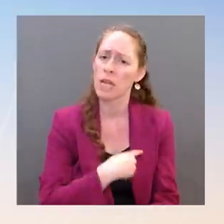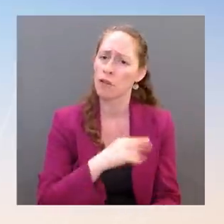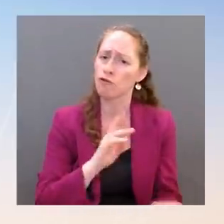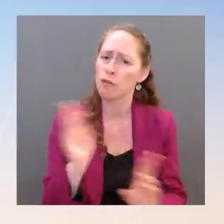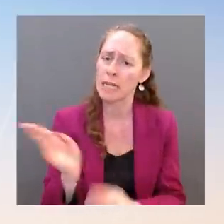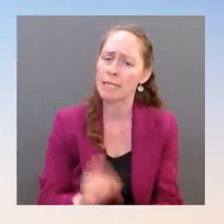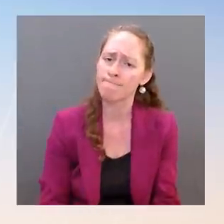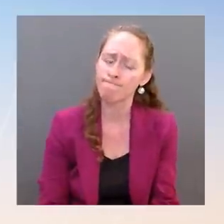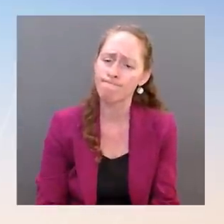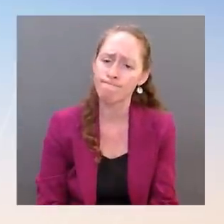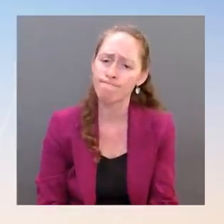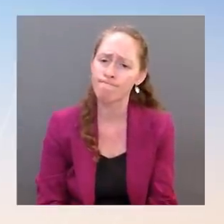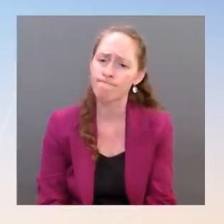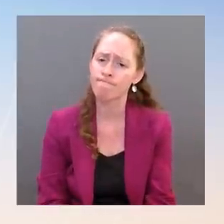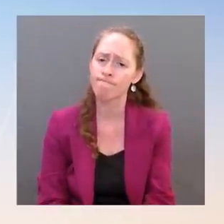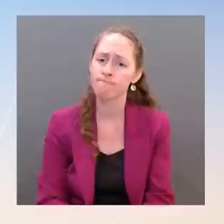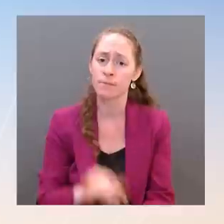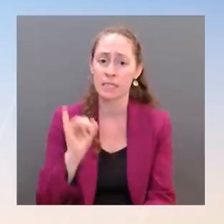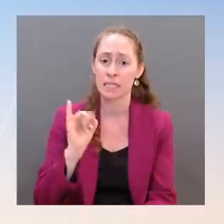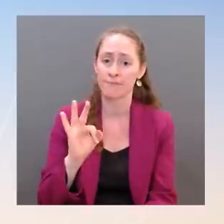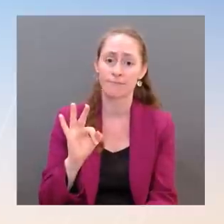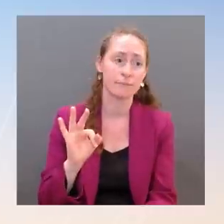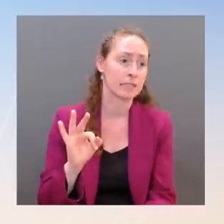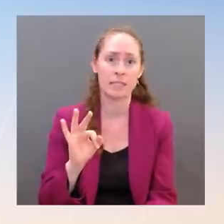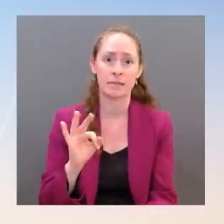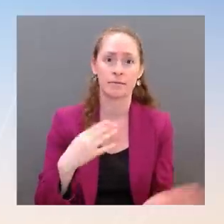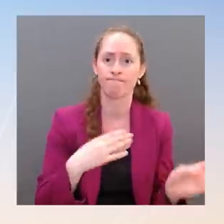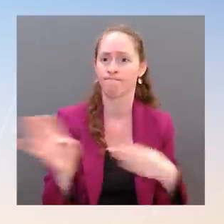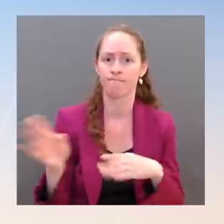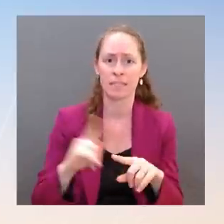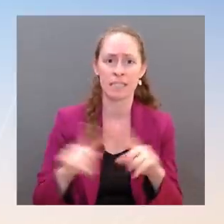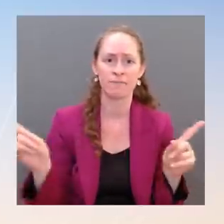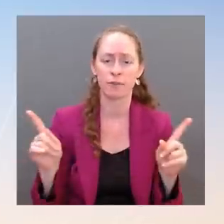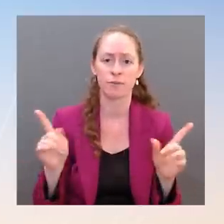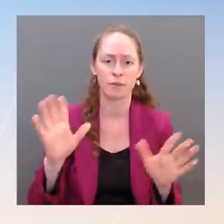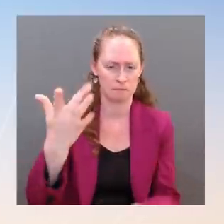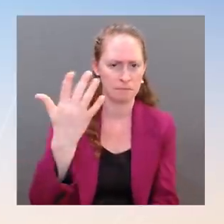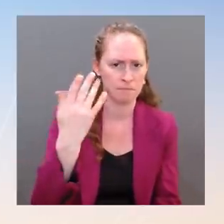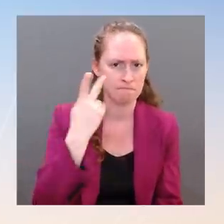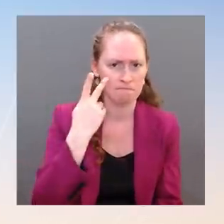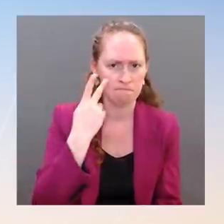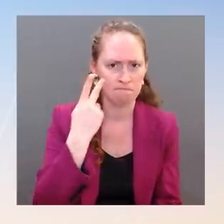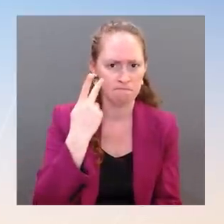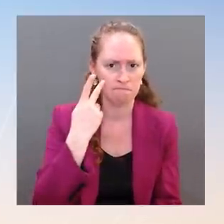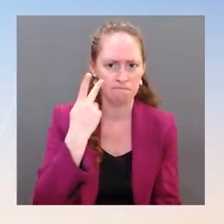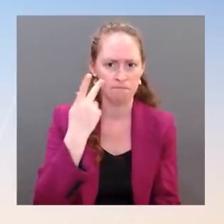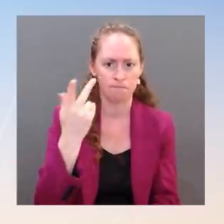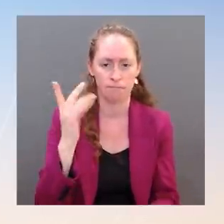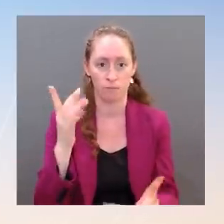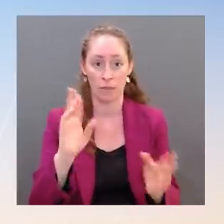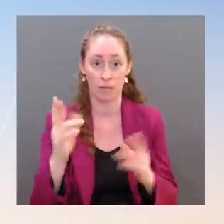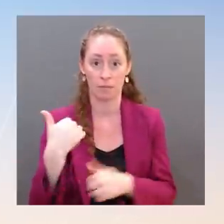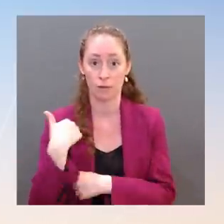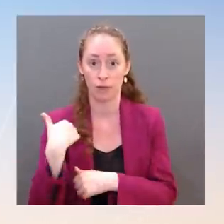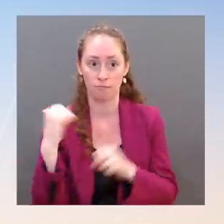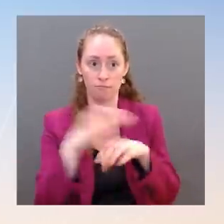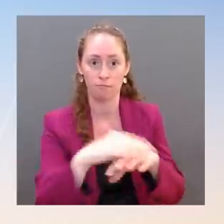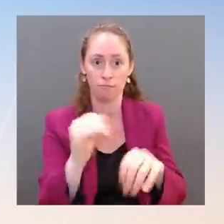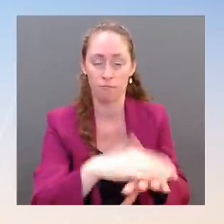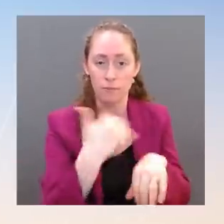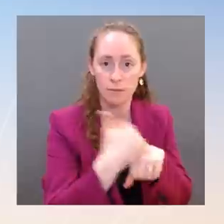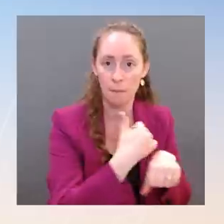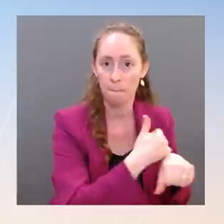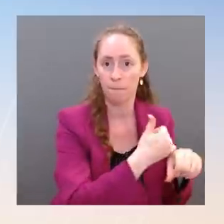posture as necessary to ensure that we are providing both defense and deterrence to our allies in the region, and that we're